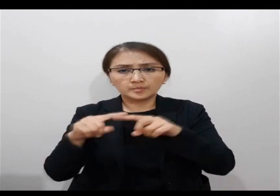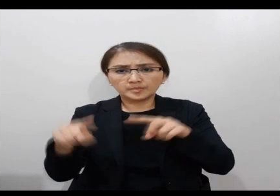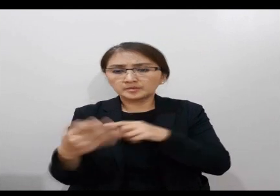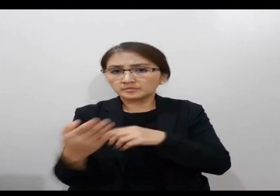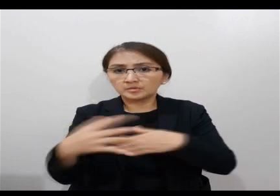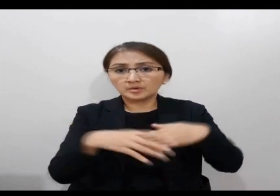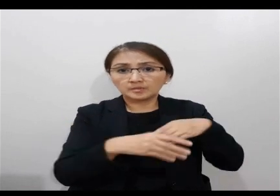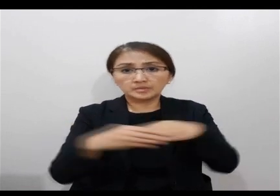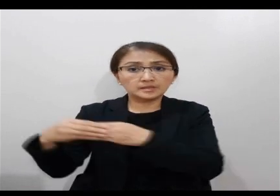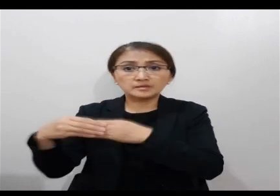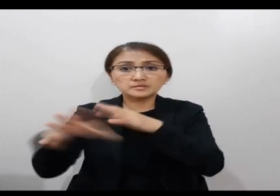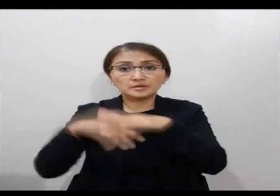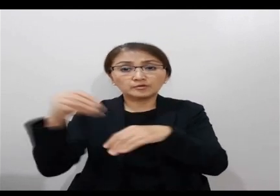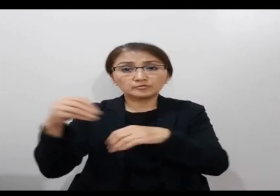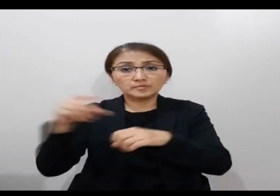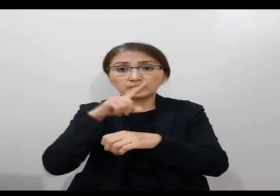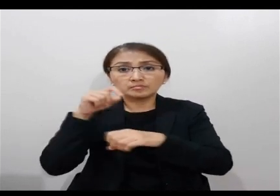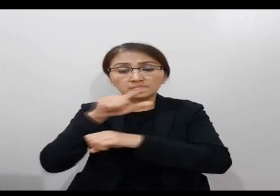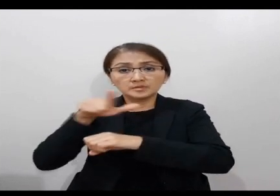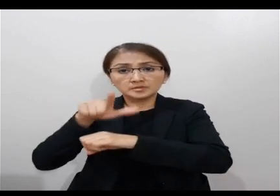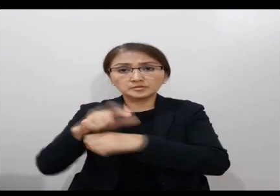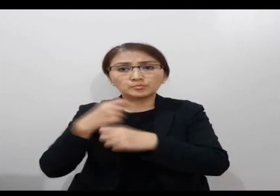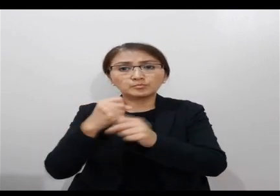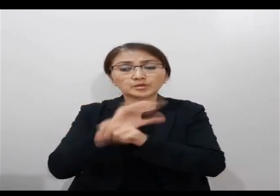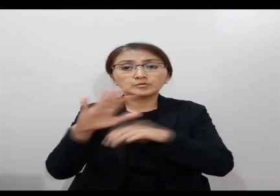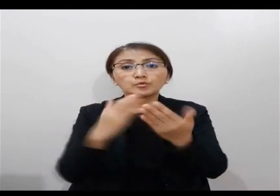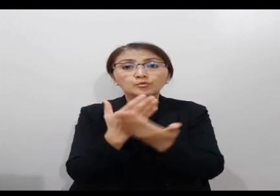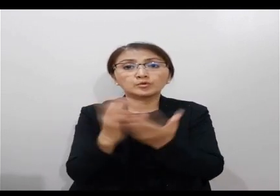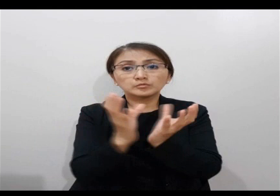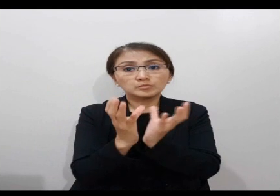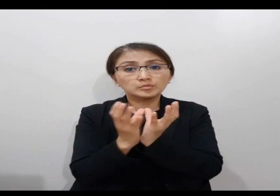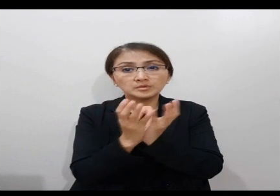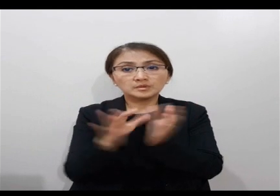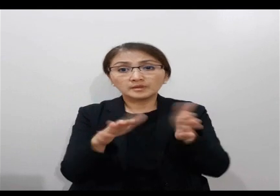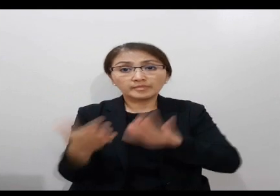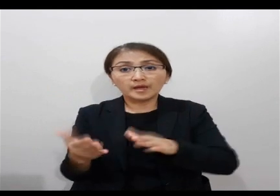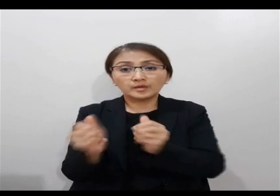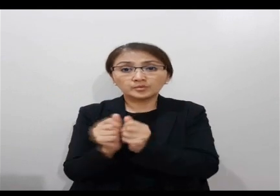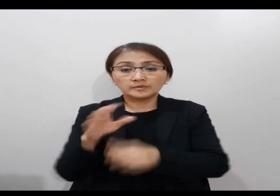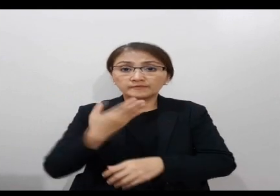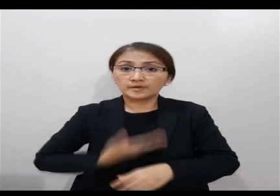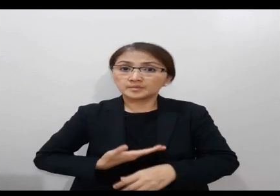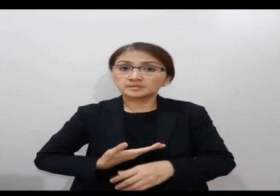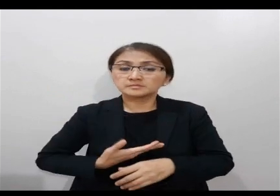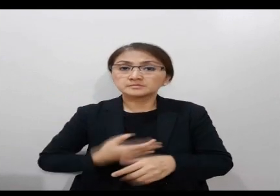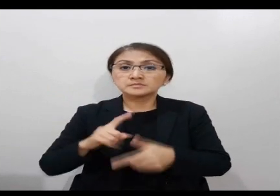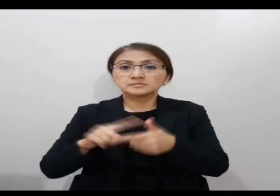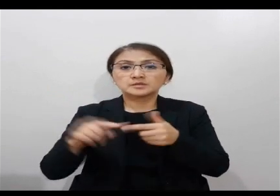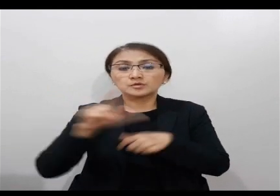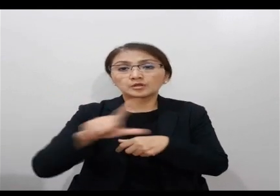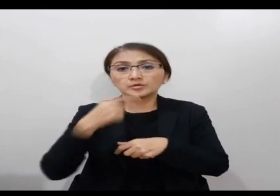you had to lead us into this desert, to make the whole community die of famine. Then the Lord said to Moses,